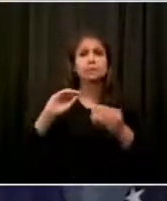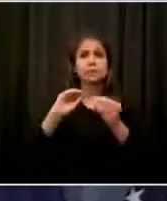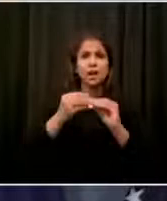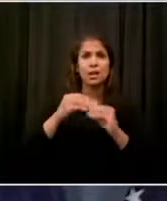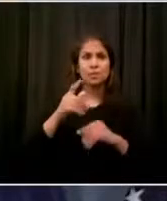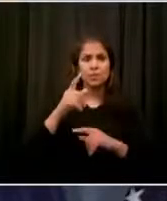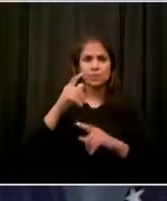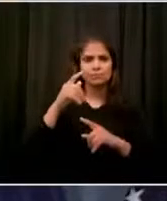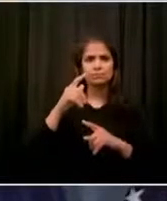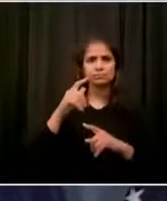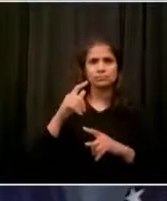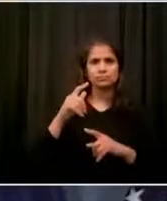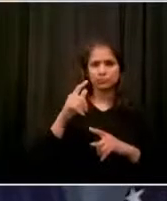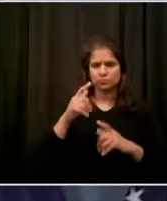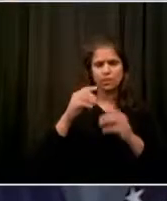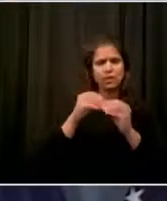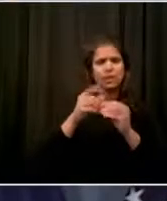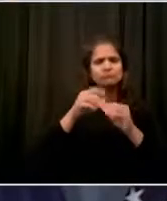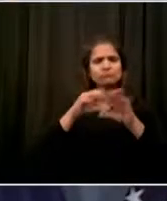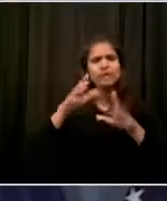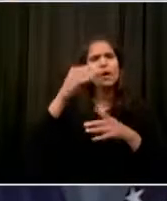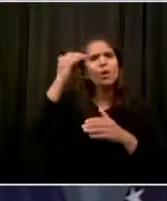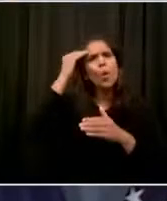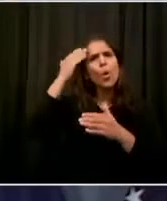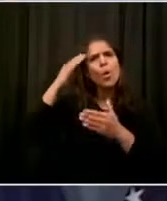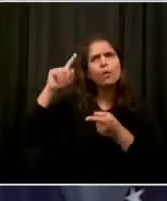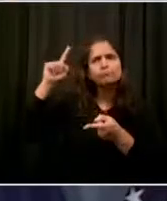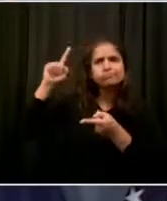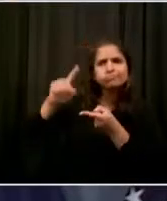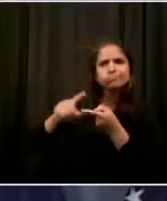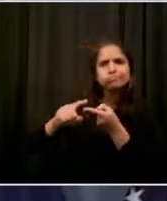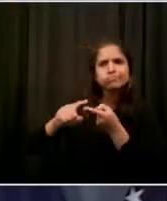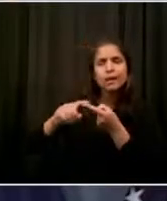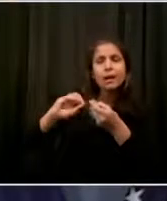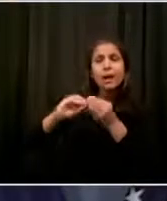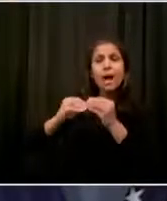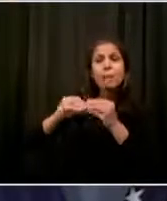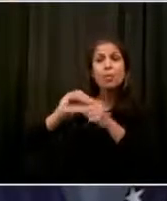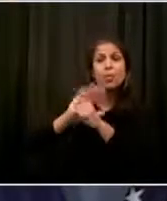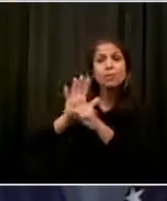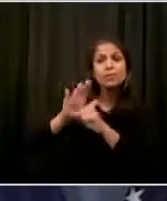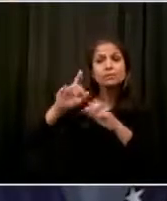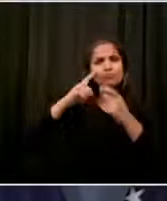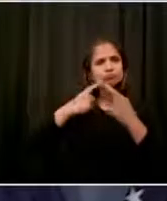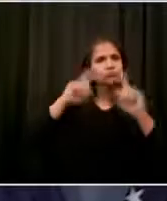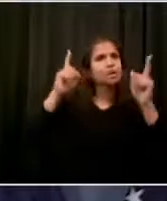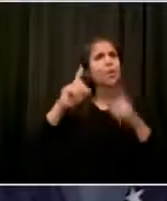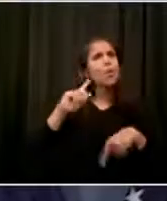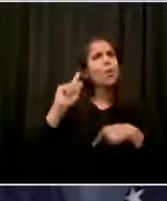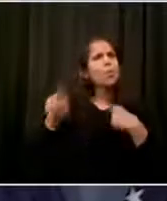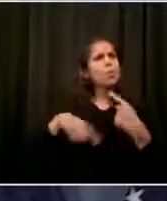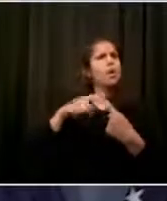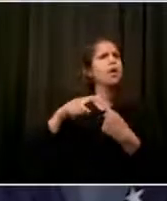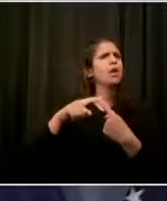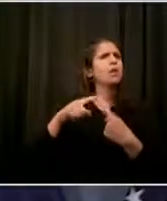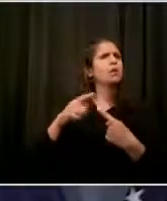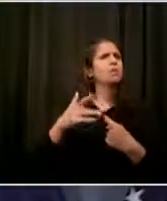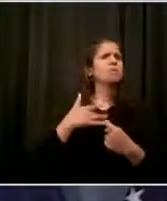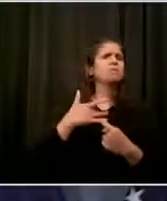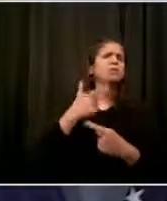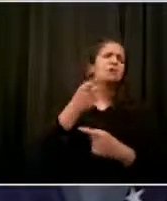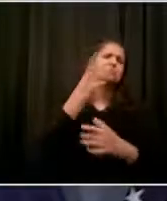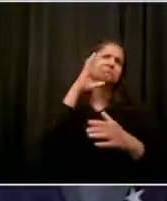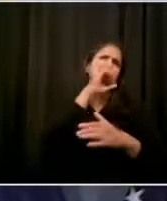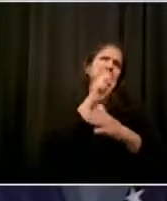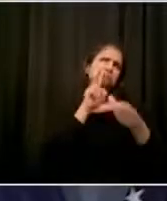date would you like to see the city getting there? Well, Steve, you're asking the big, big question. I appreciate that question. We're talking all the time about that very